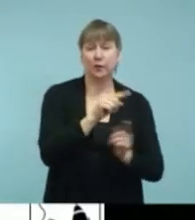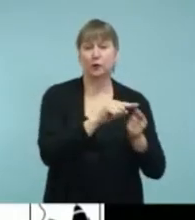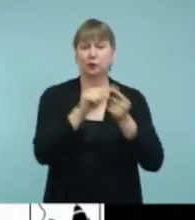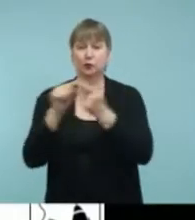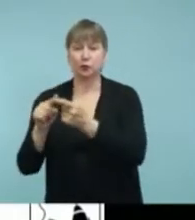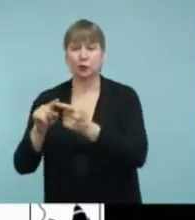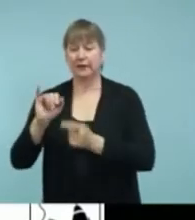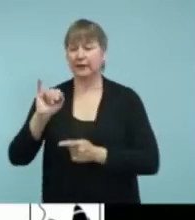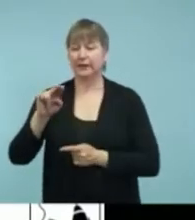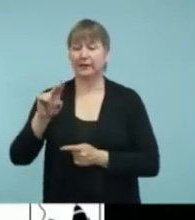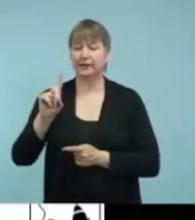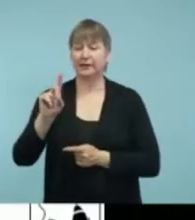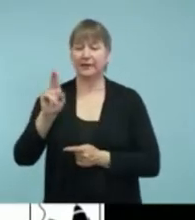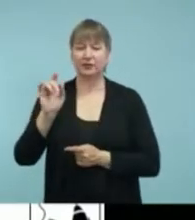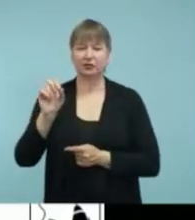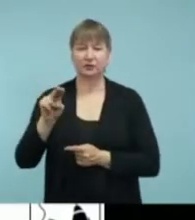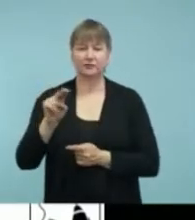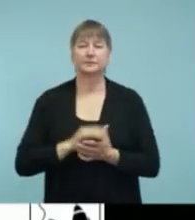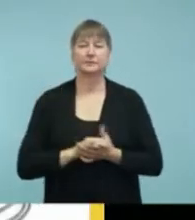describe that. Next slide.